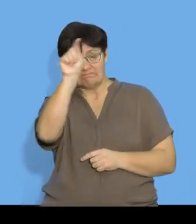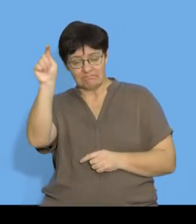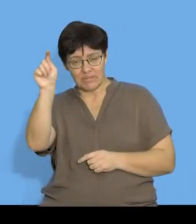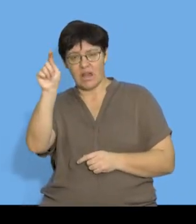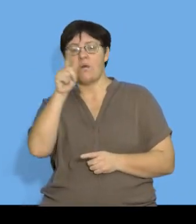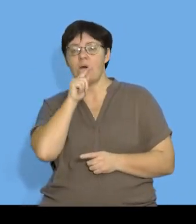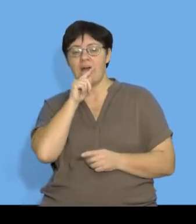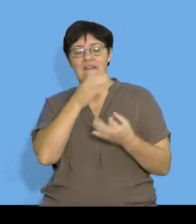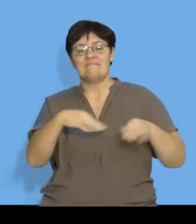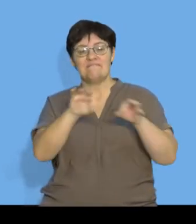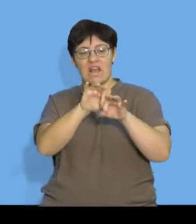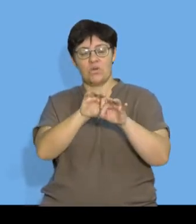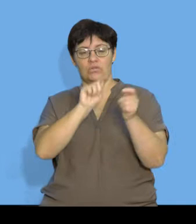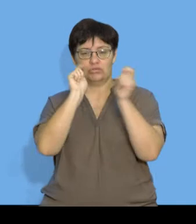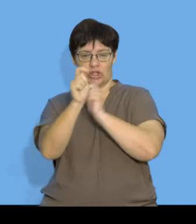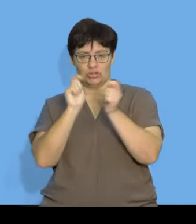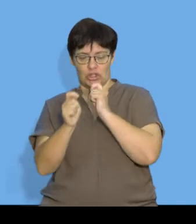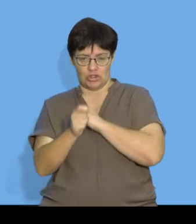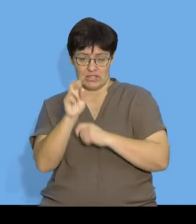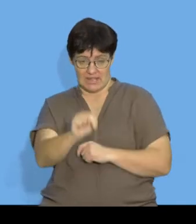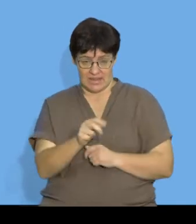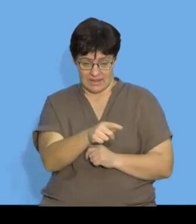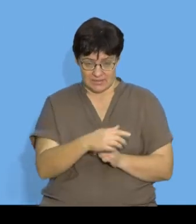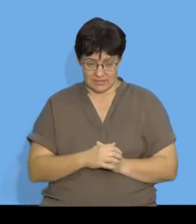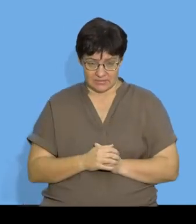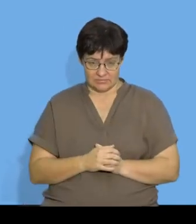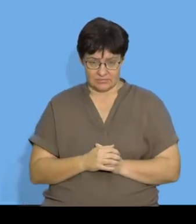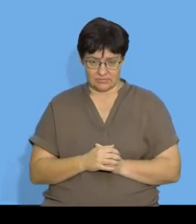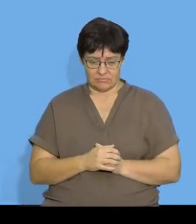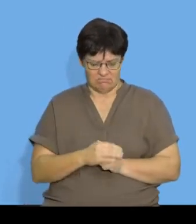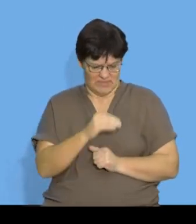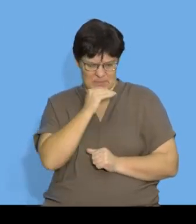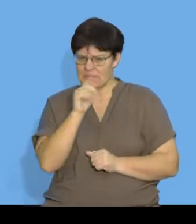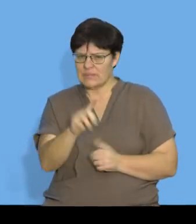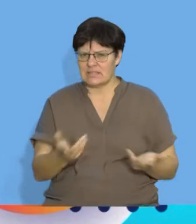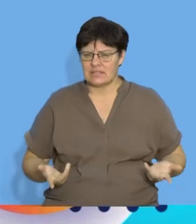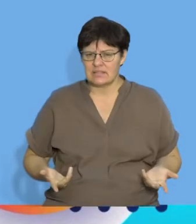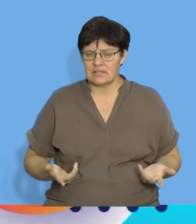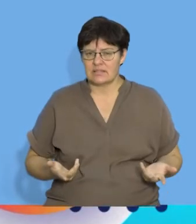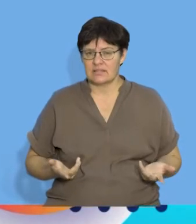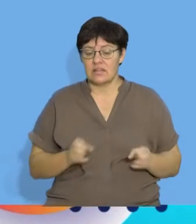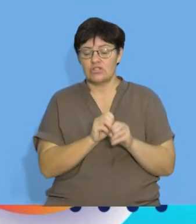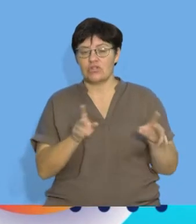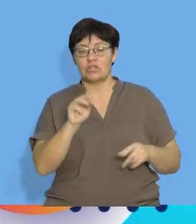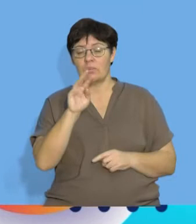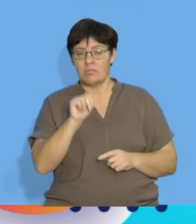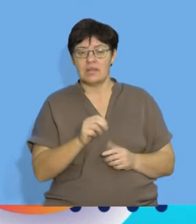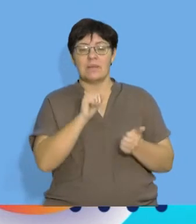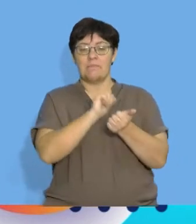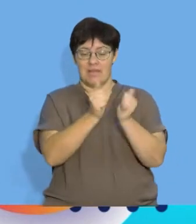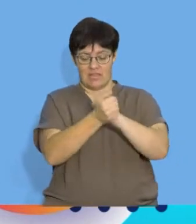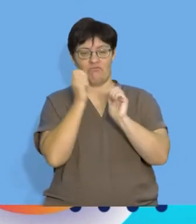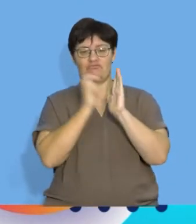substituting different values for n. So this means that the general term is a